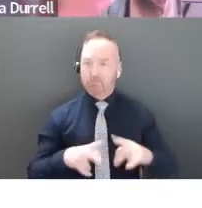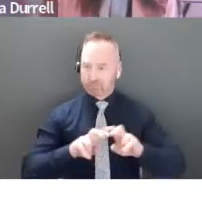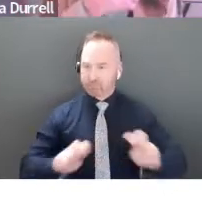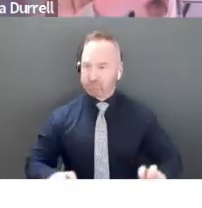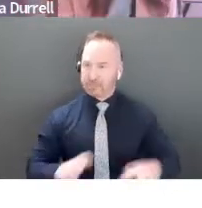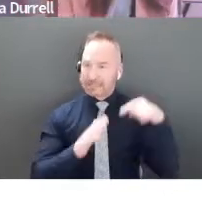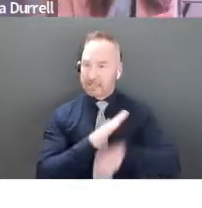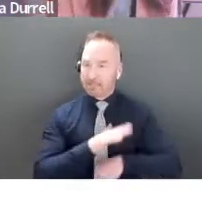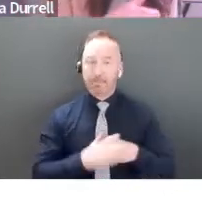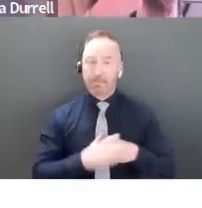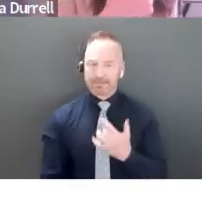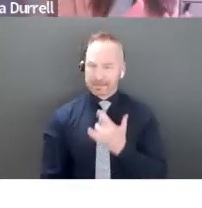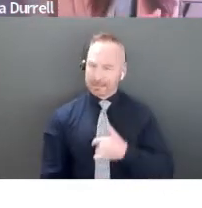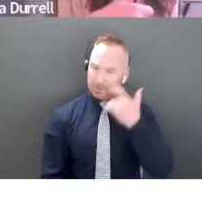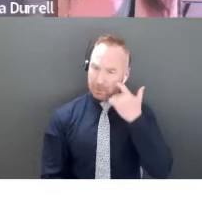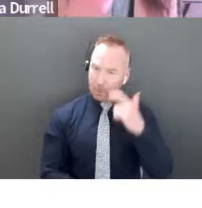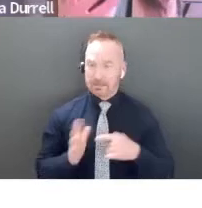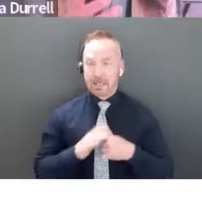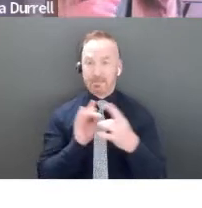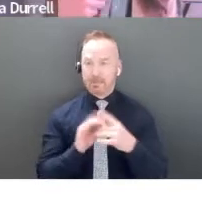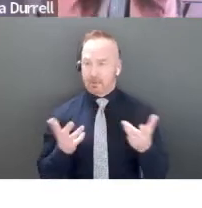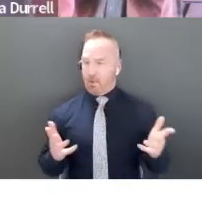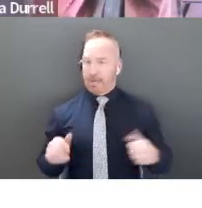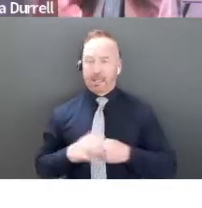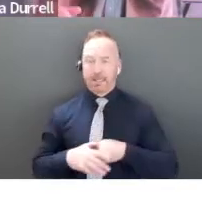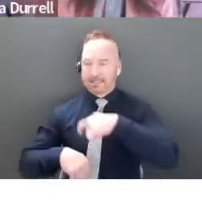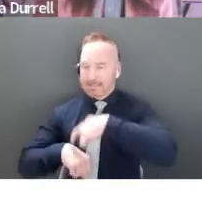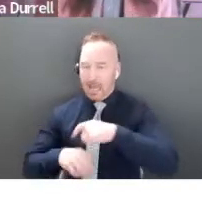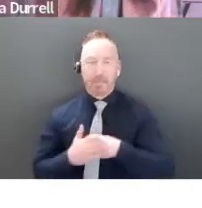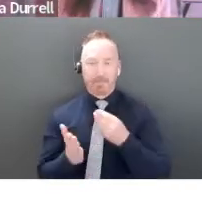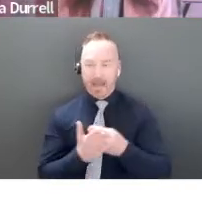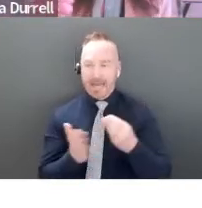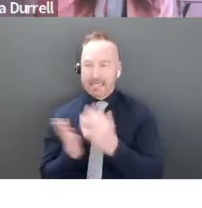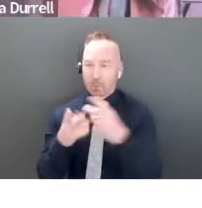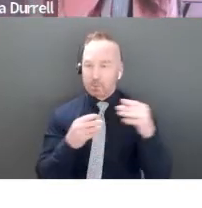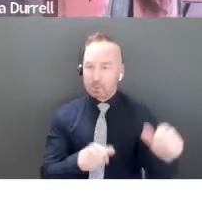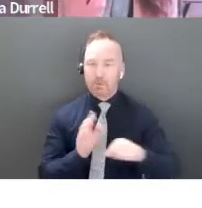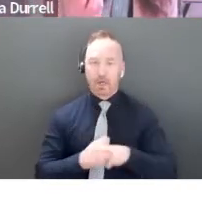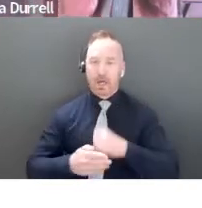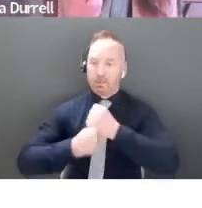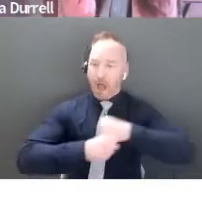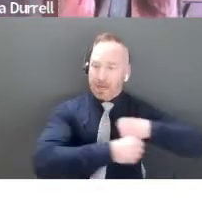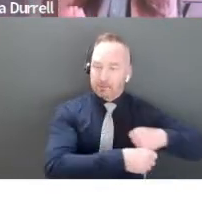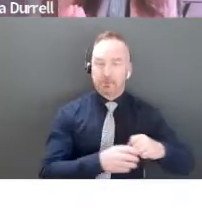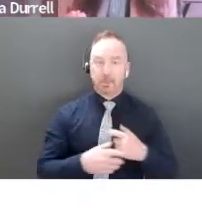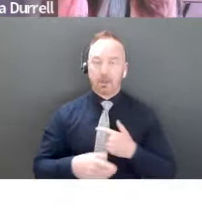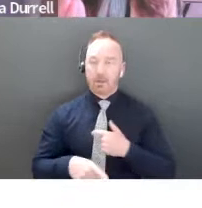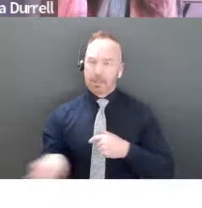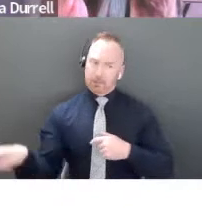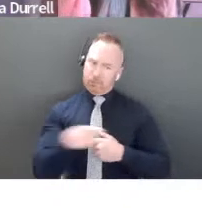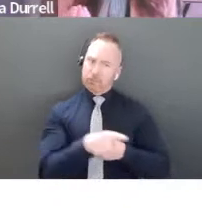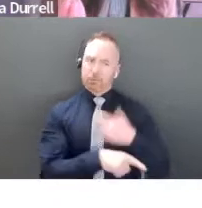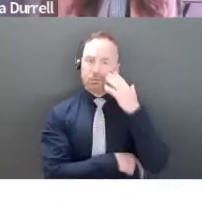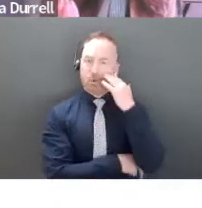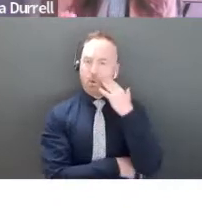you know, typically we see it's, you know, and as I've already mentioned, it's time, it's money, efficiency, productivity, but really like you should know